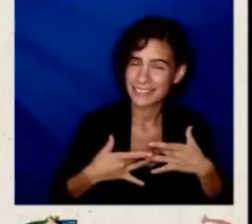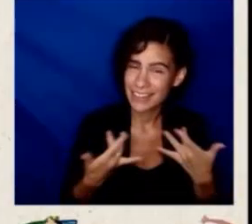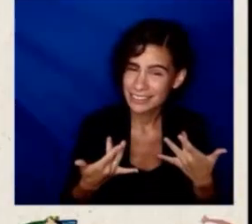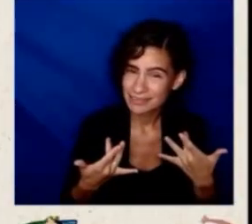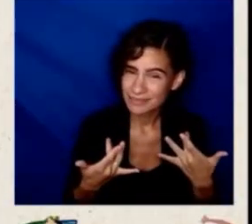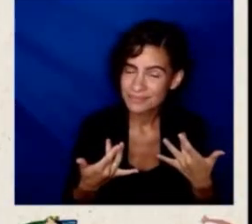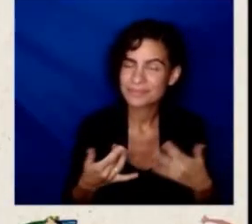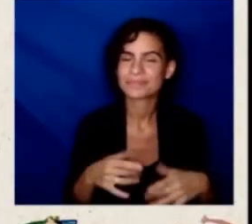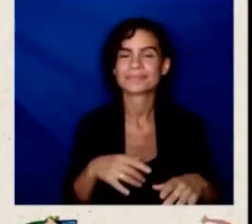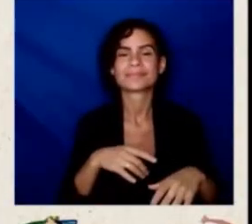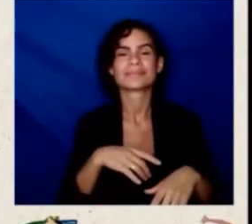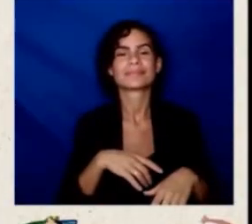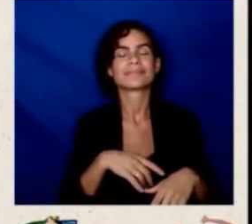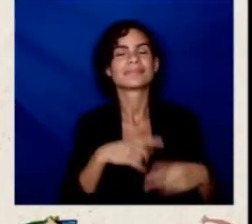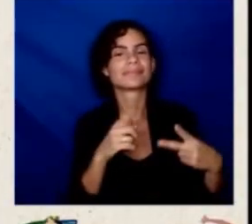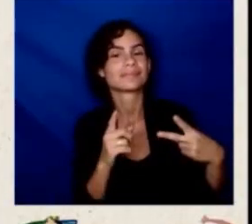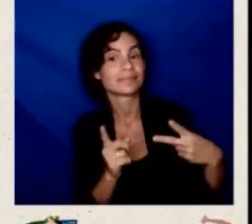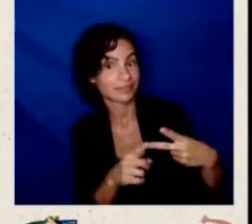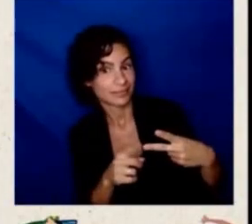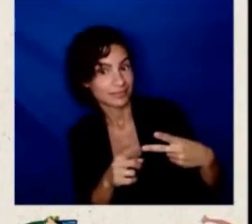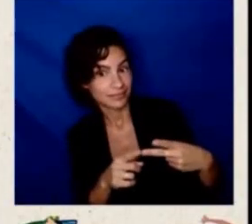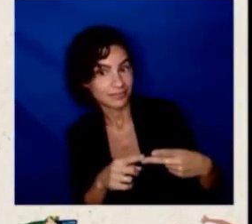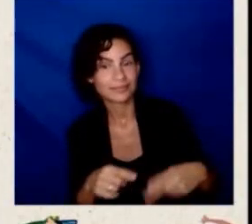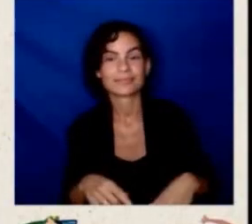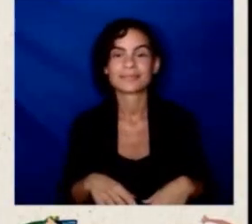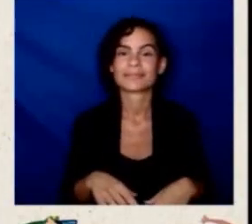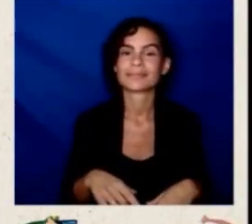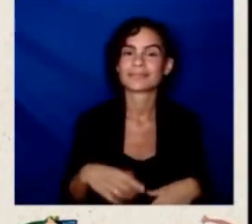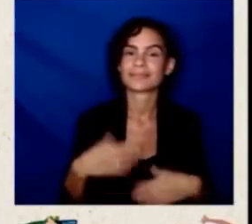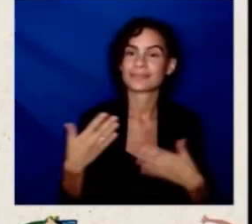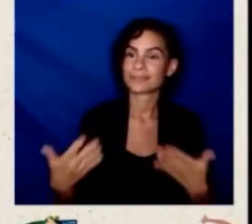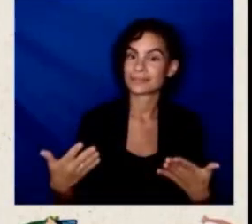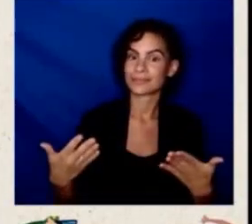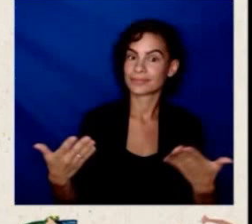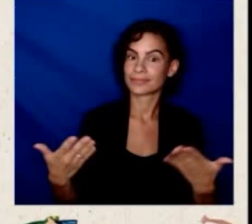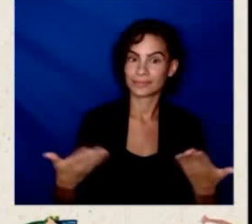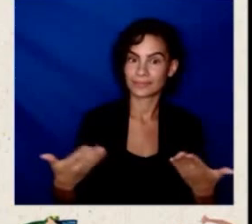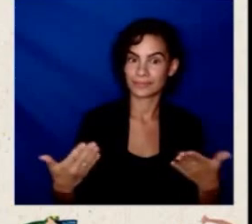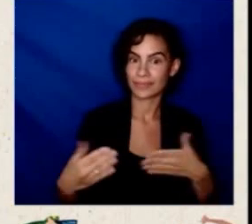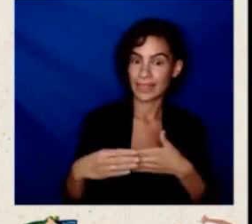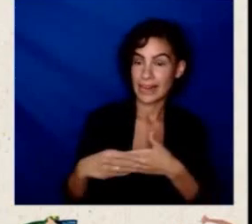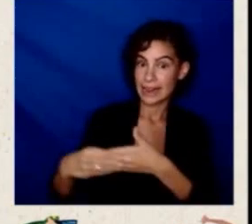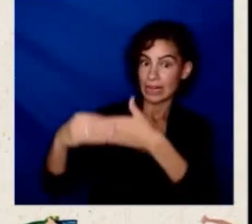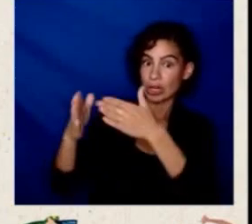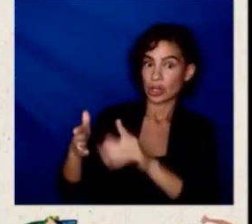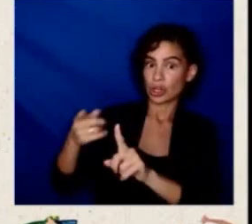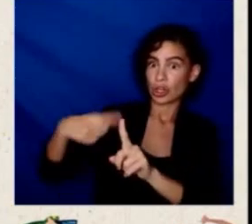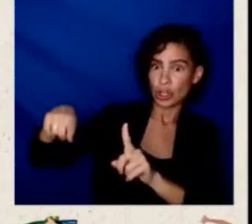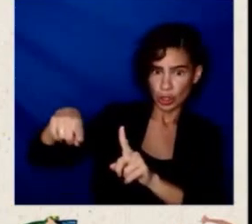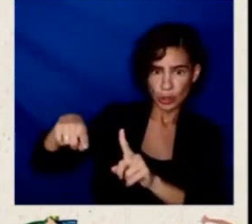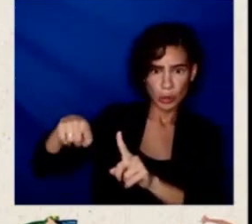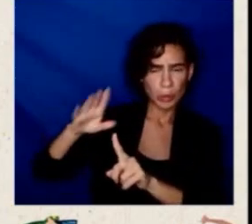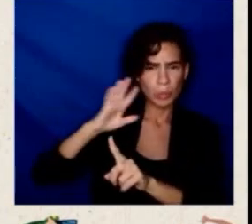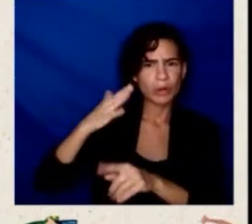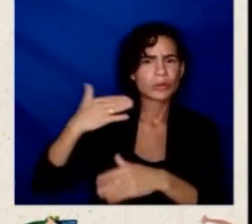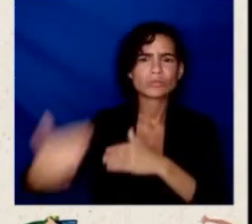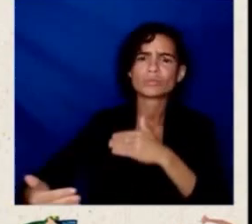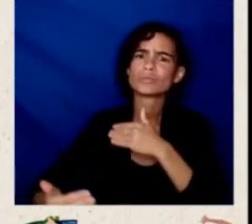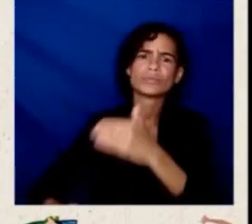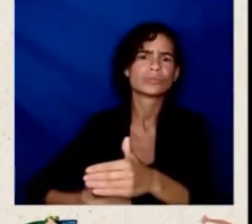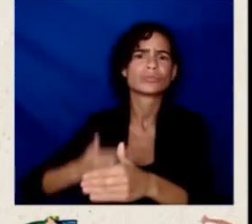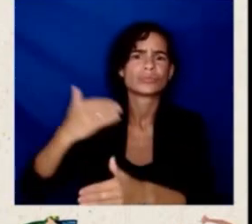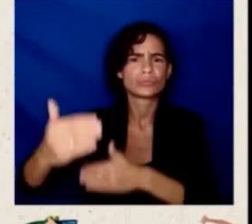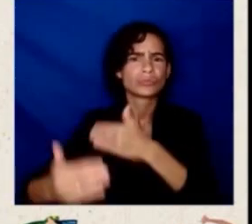you want to know where a leader will take you, know where they come from. And I hope that what you will find is that President Biden shows people